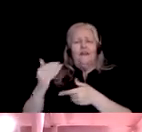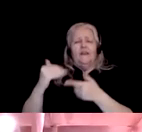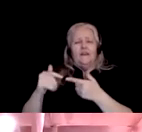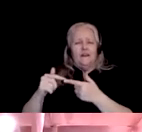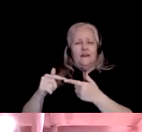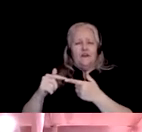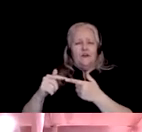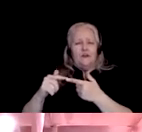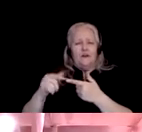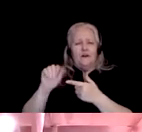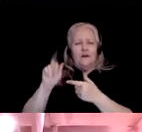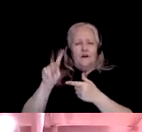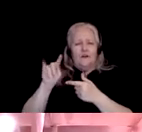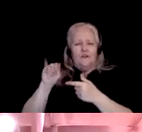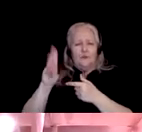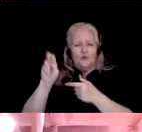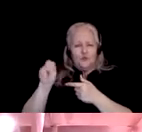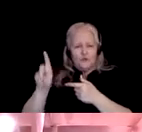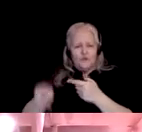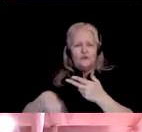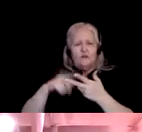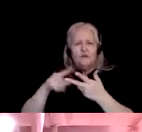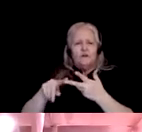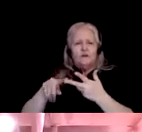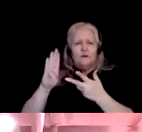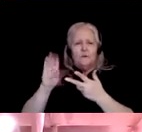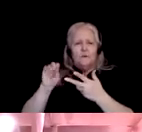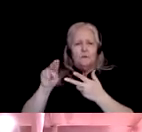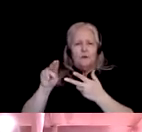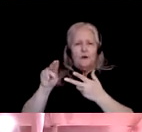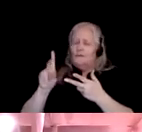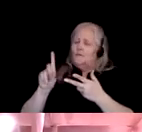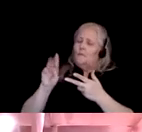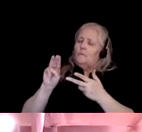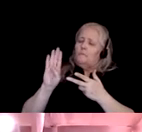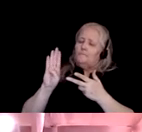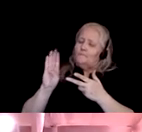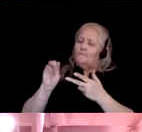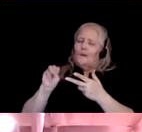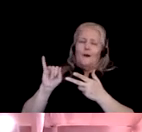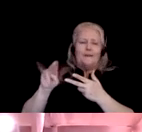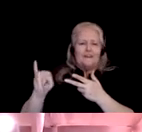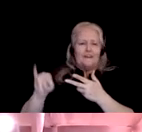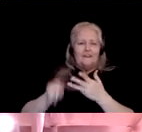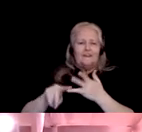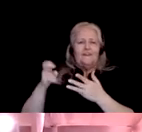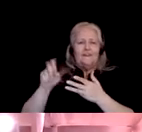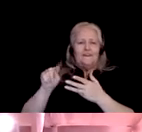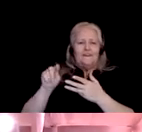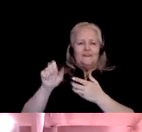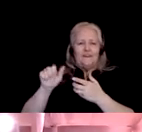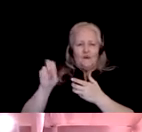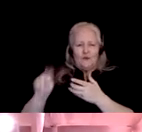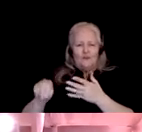Bodhisattimung, Bhamuni Nagao, Mr. Hirinath Teran, Sunapur Kamrup, and